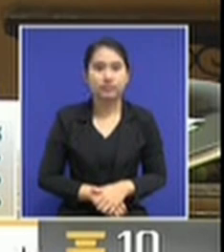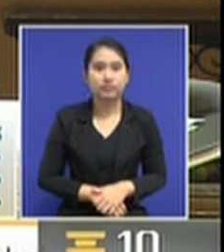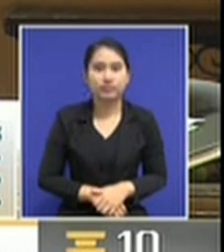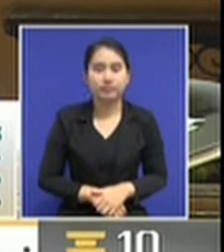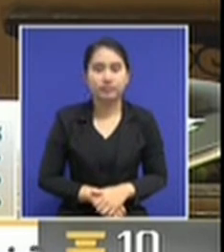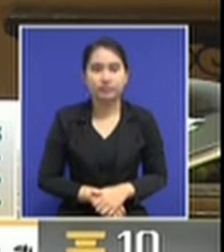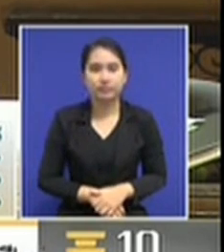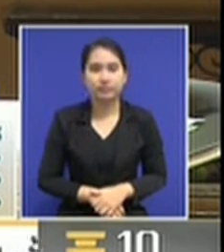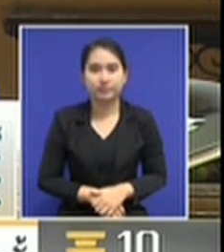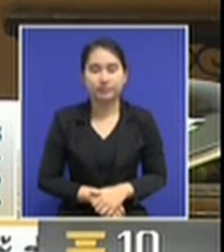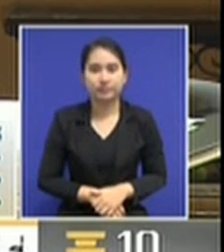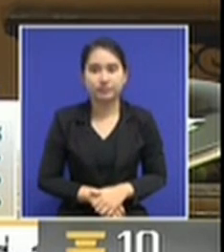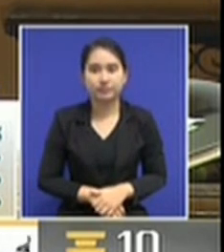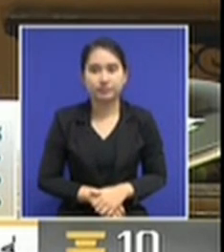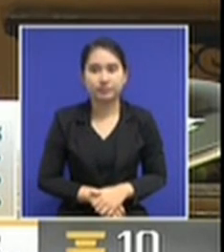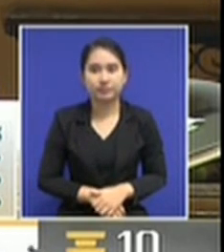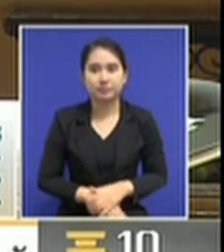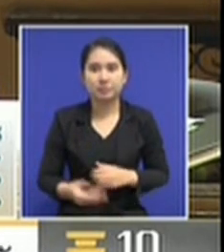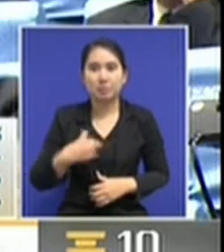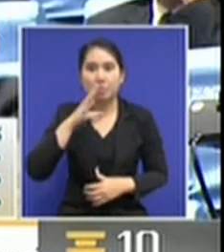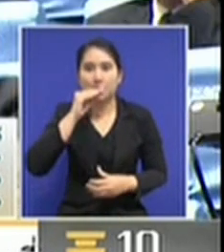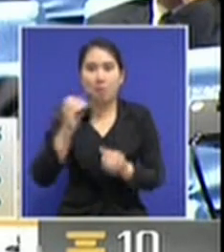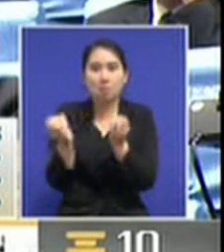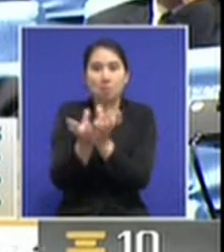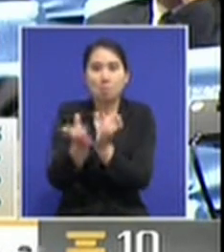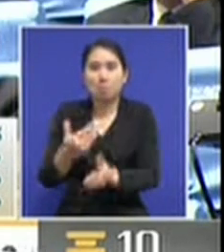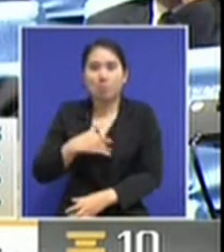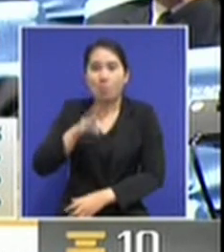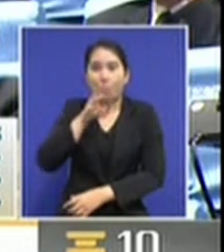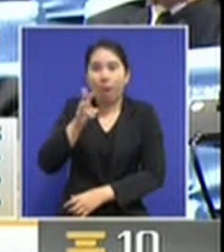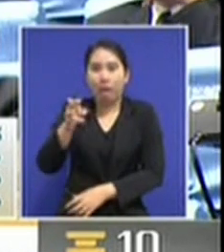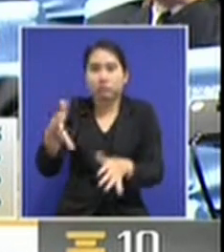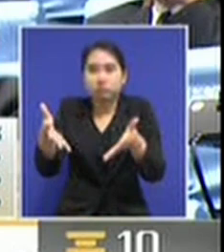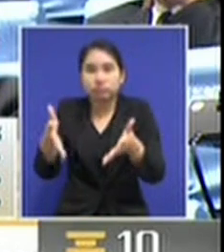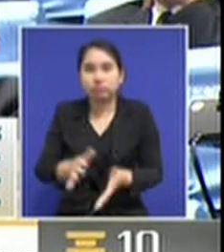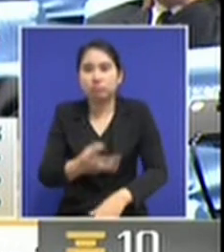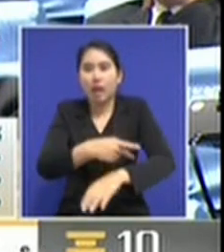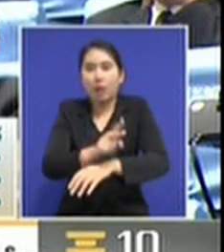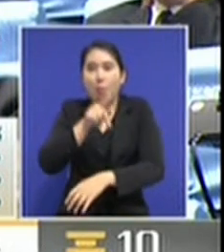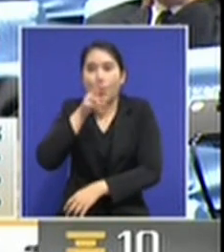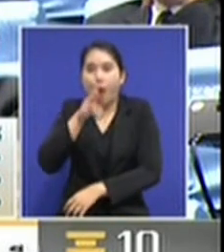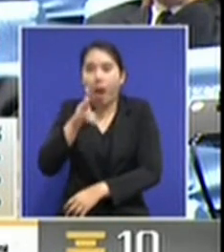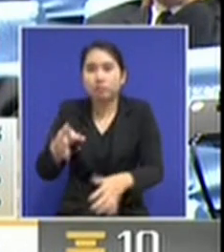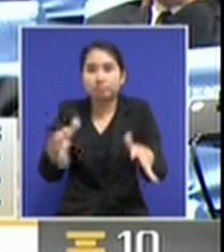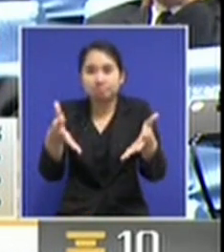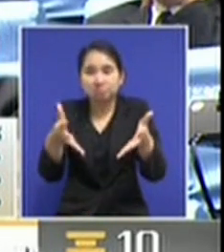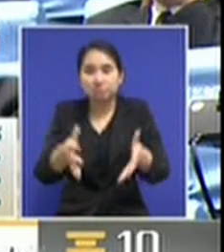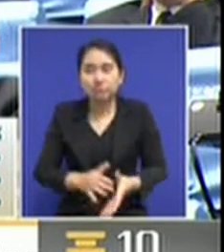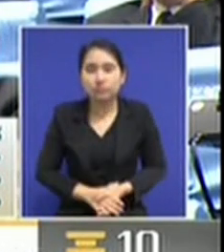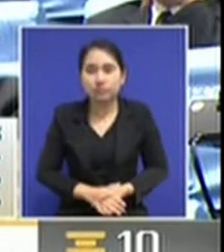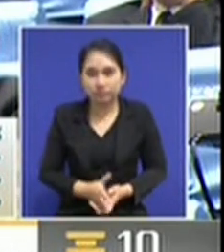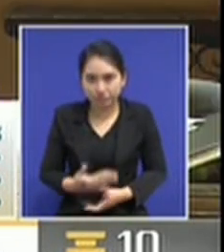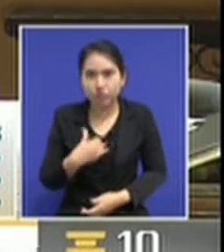as the democratic dictatorship. Yes. It's quite a new term really because I saw some messages on